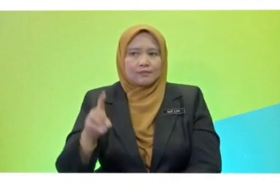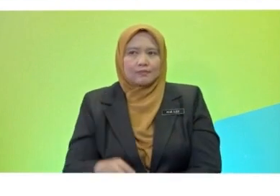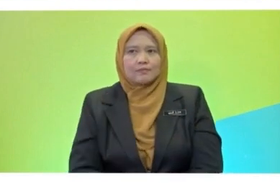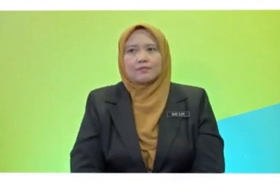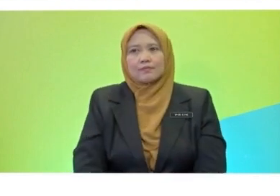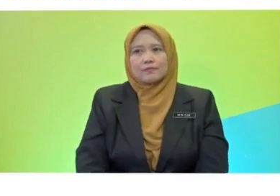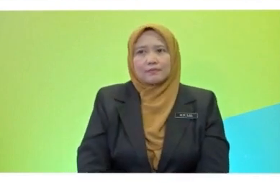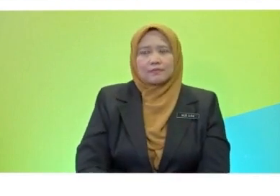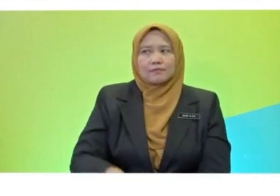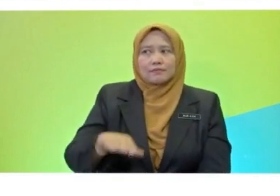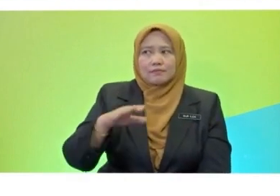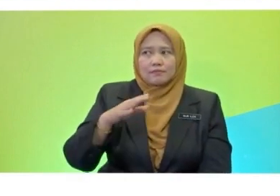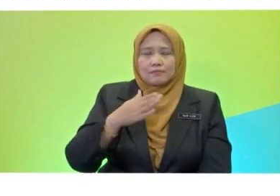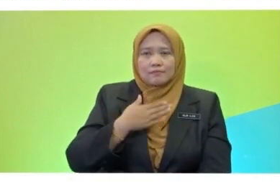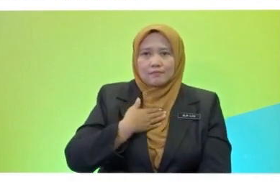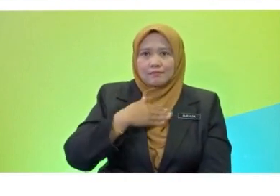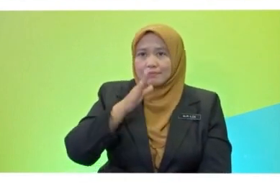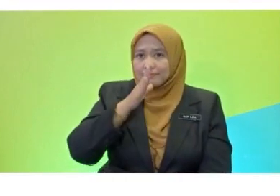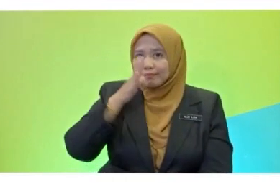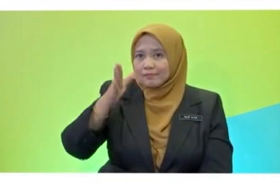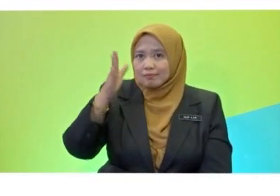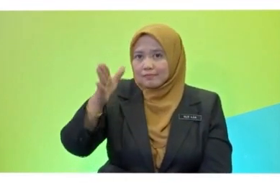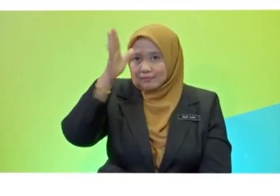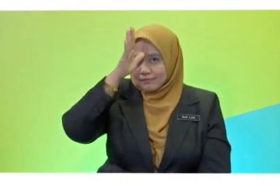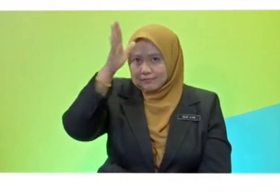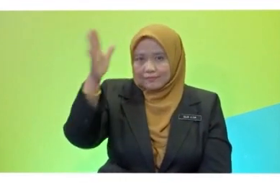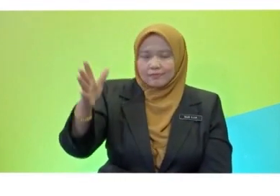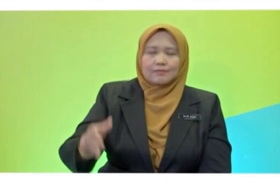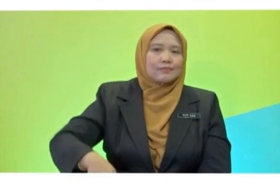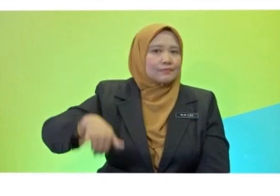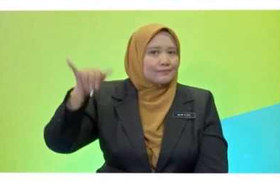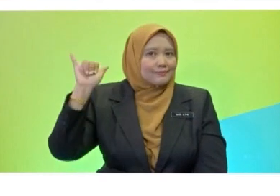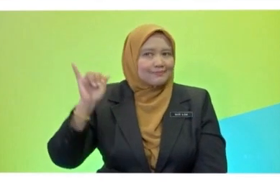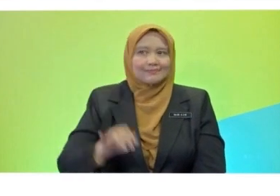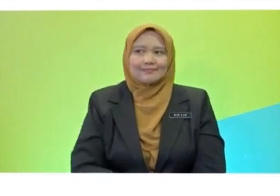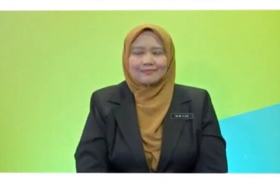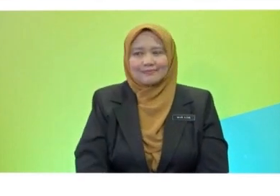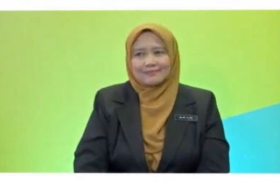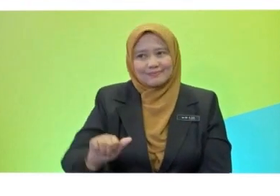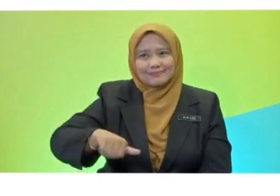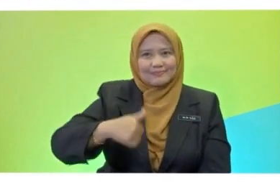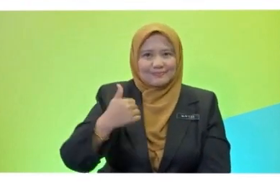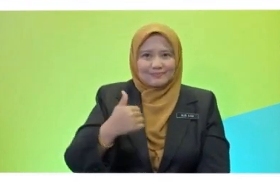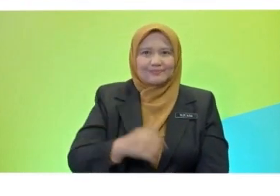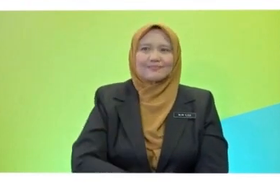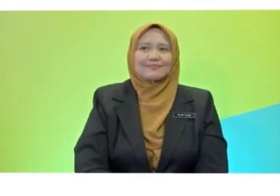yesterday. Very good. Very helpful, parents you have there. Good job, Joel.